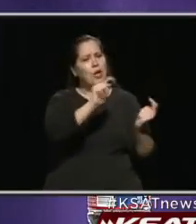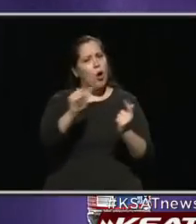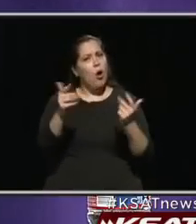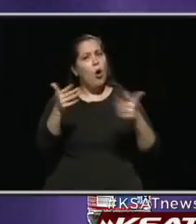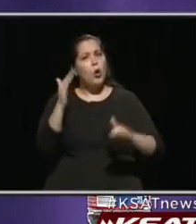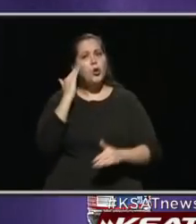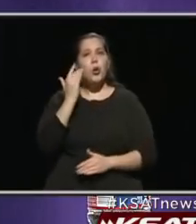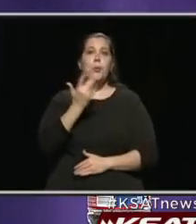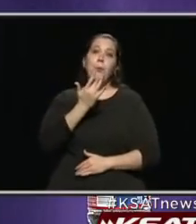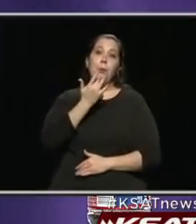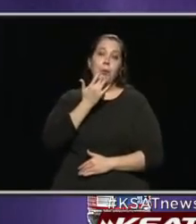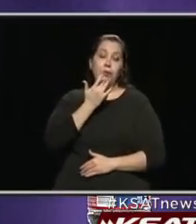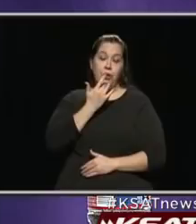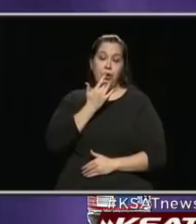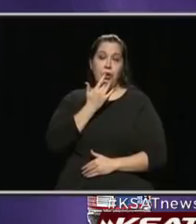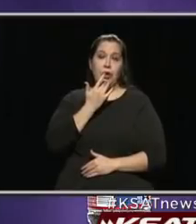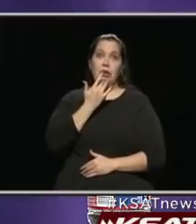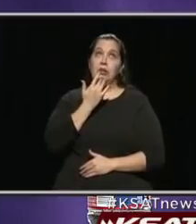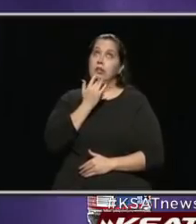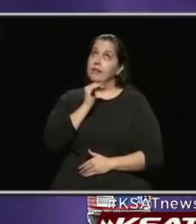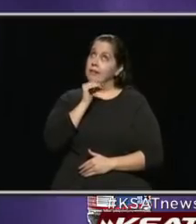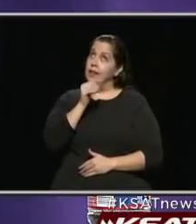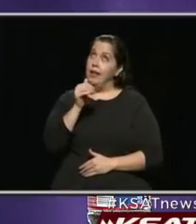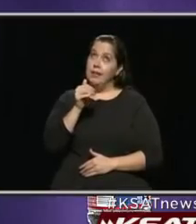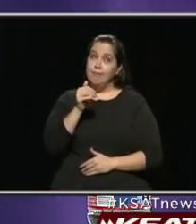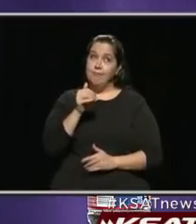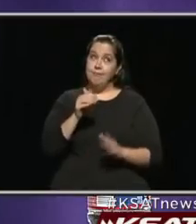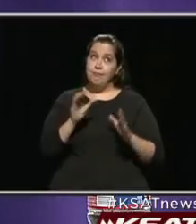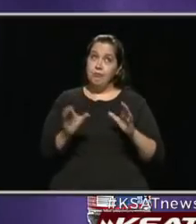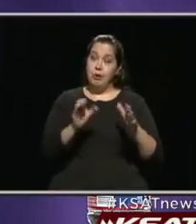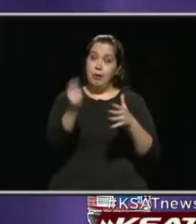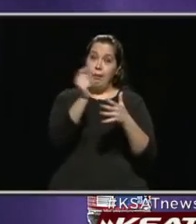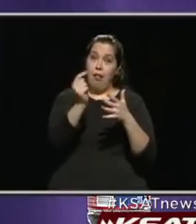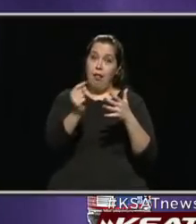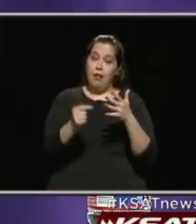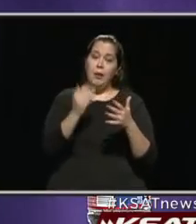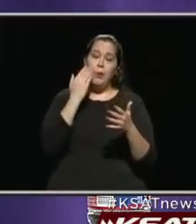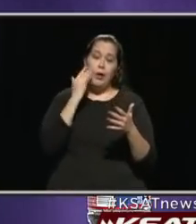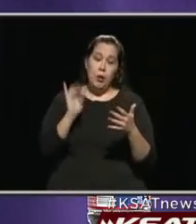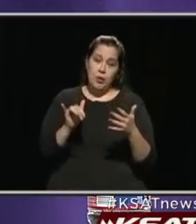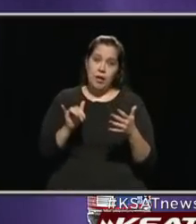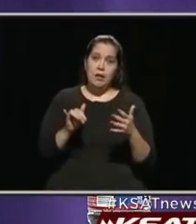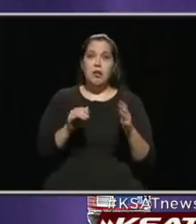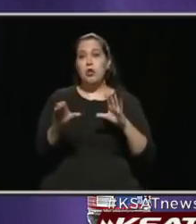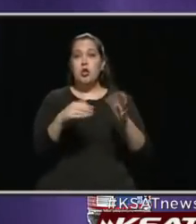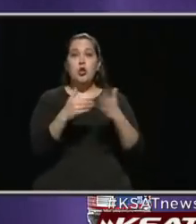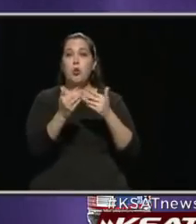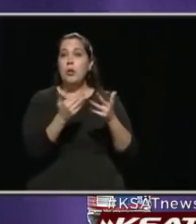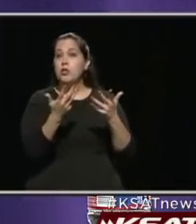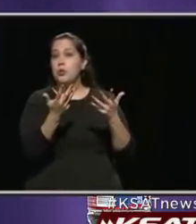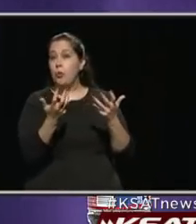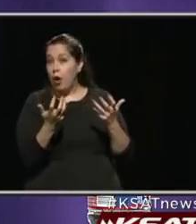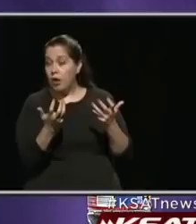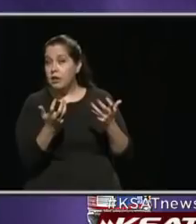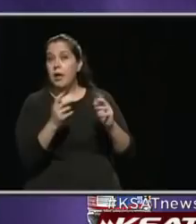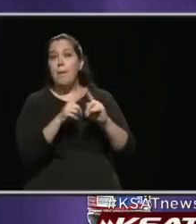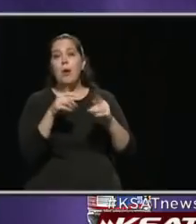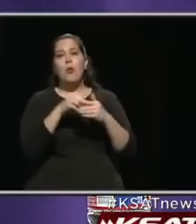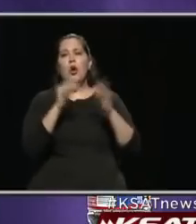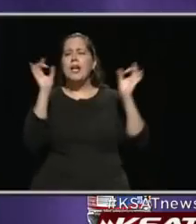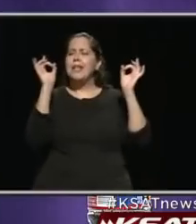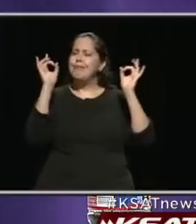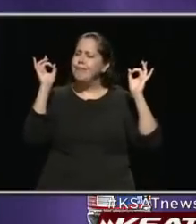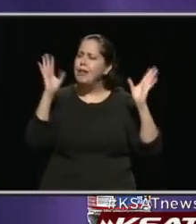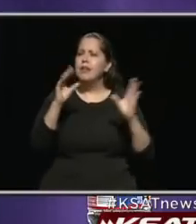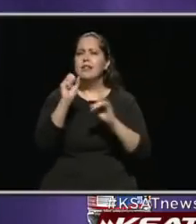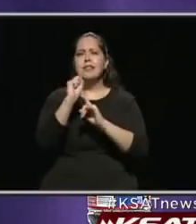we prefer not to be able to not doing this. We prefer that, you know, you could do what you want to do, but we are in a crisis.